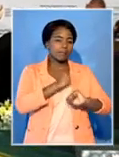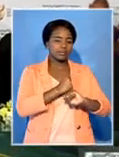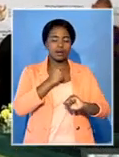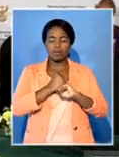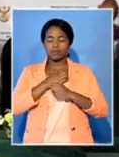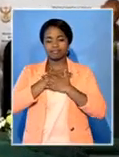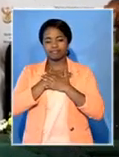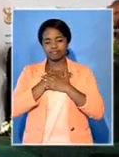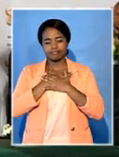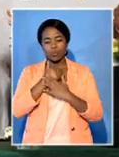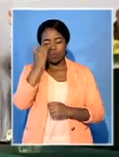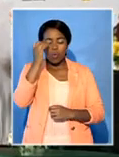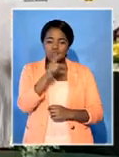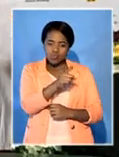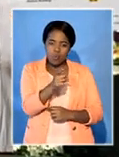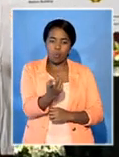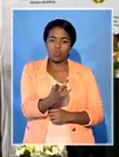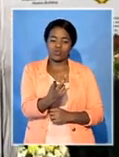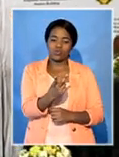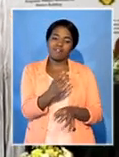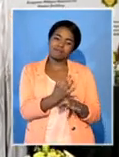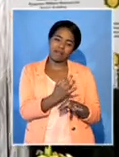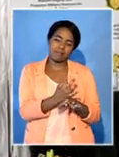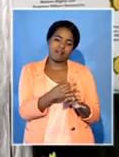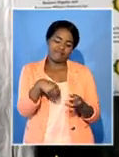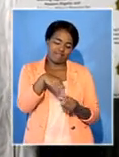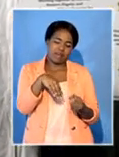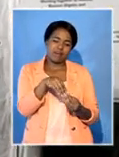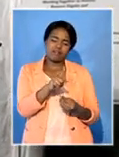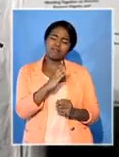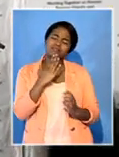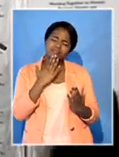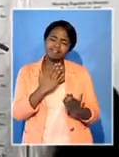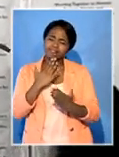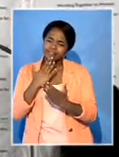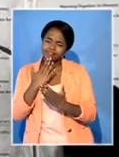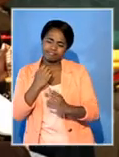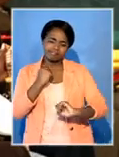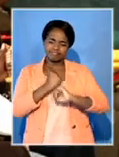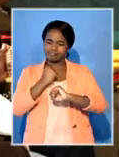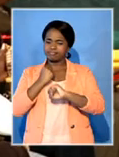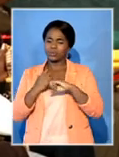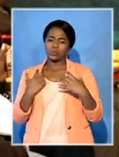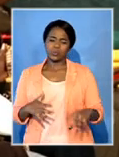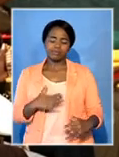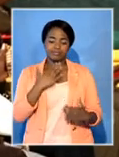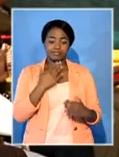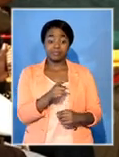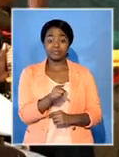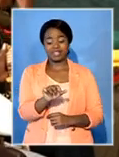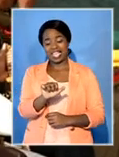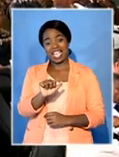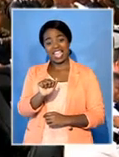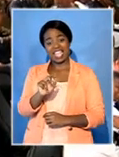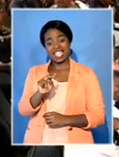we know that you are Papa's family, we know that we shared him with you and we thank you for your support. Military and